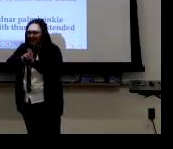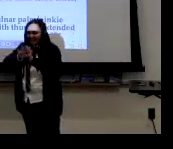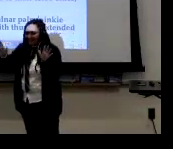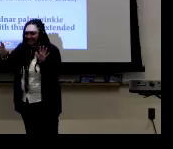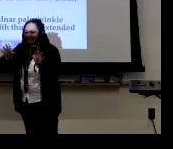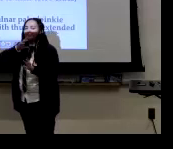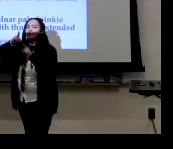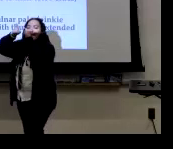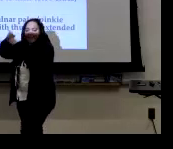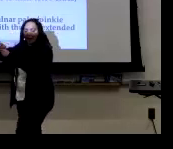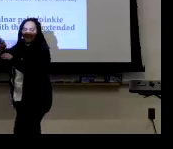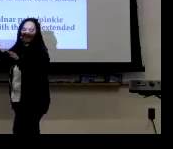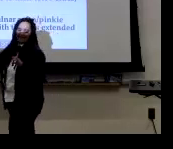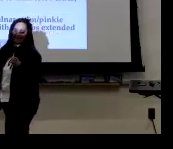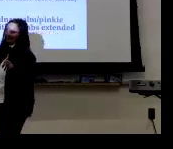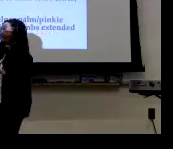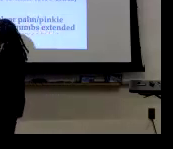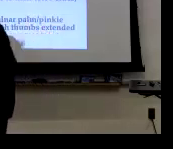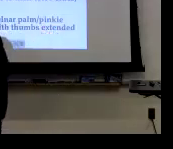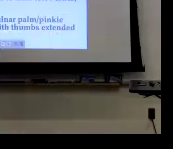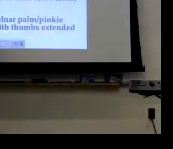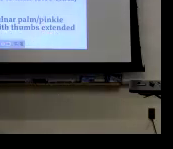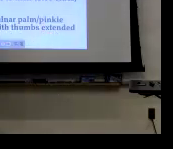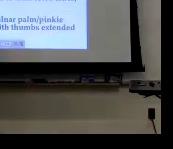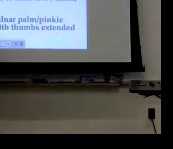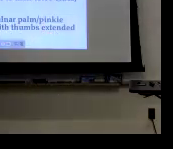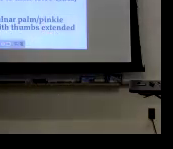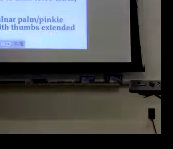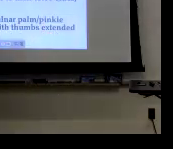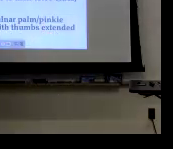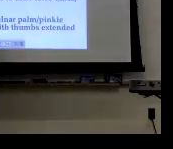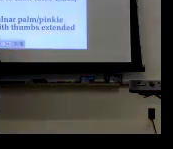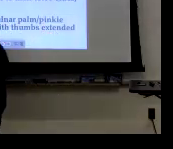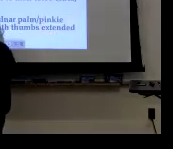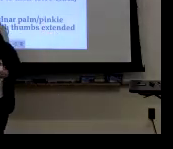So we're not talking about gay identity. We're talking about femininity here.